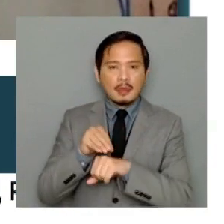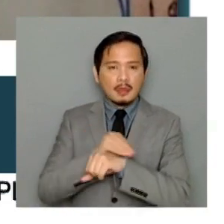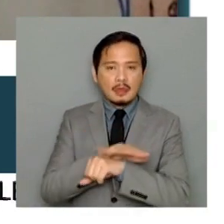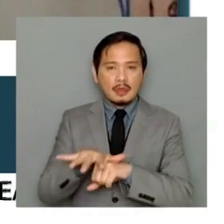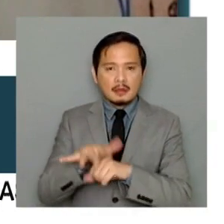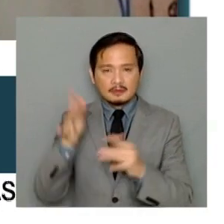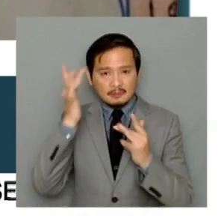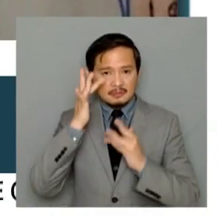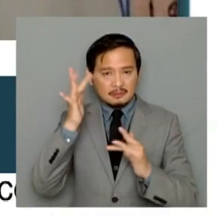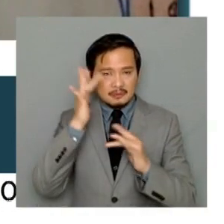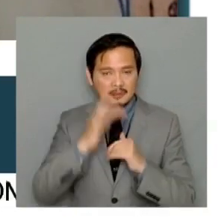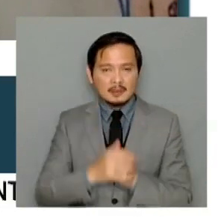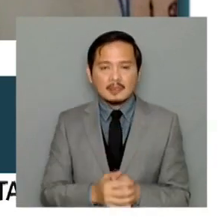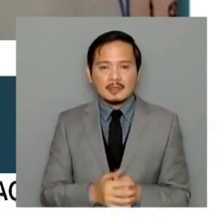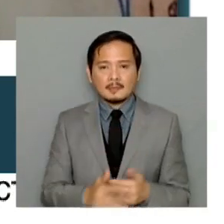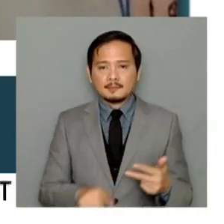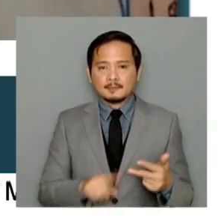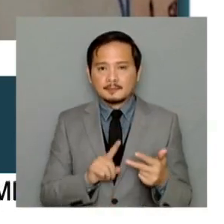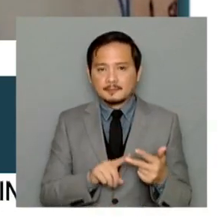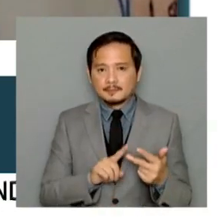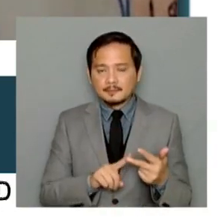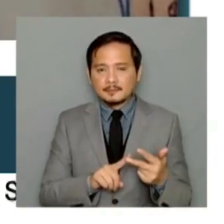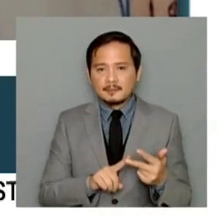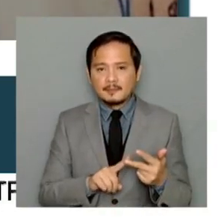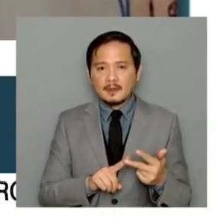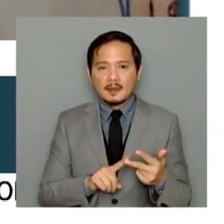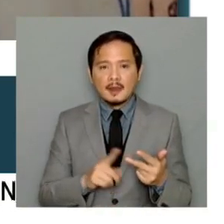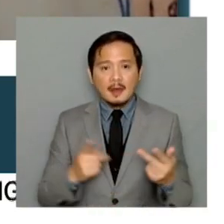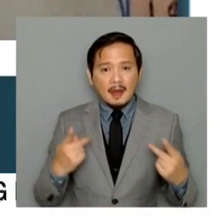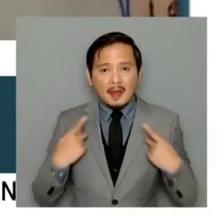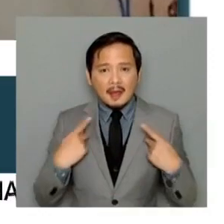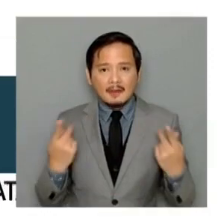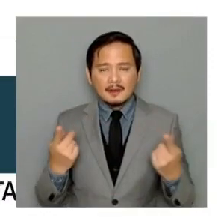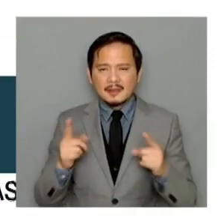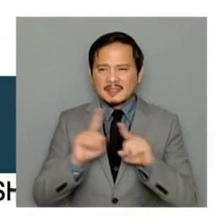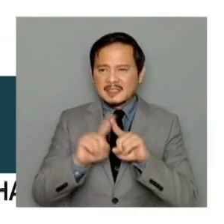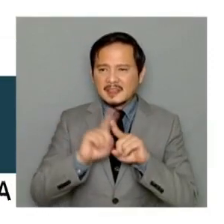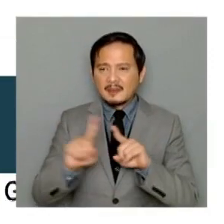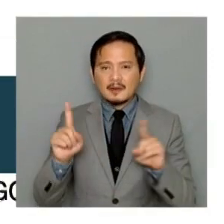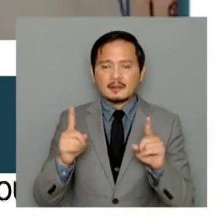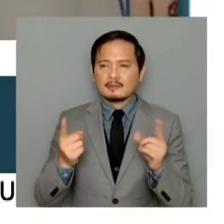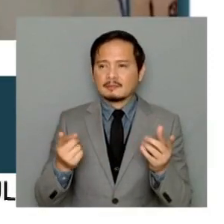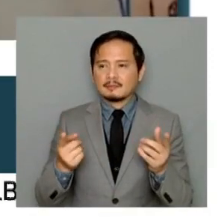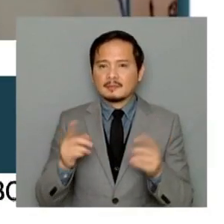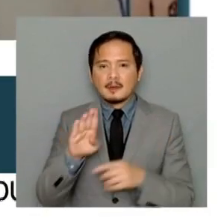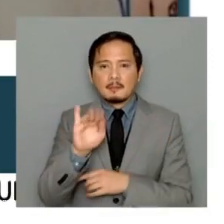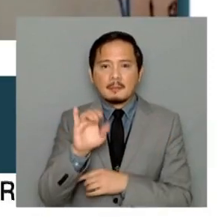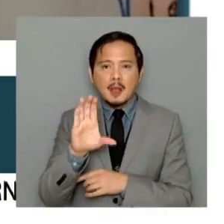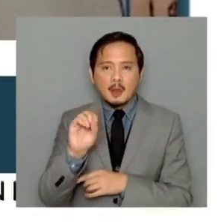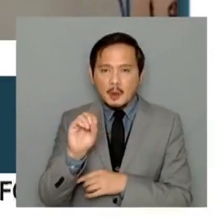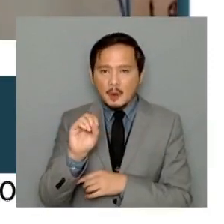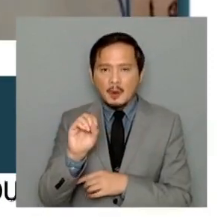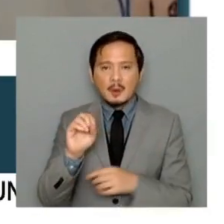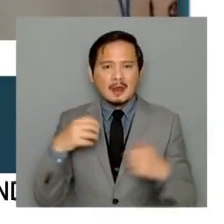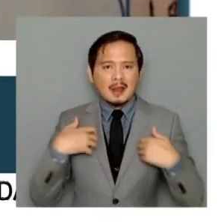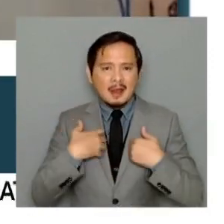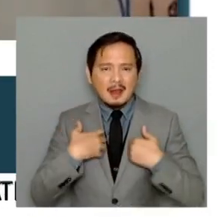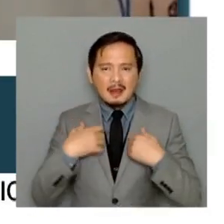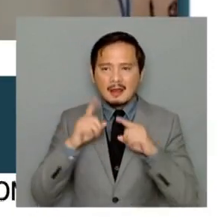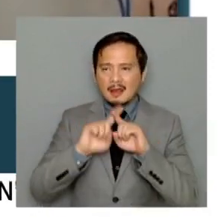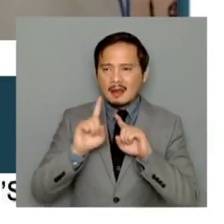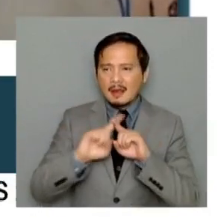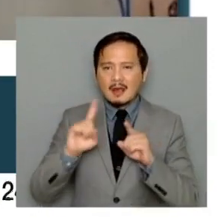approaching the sixth mass extinction event of biodiversity loss. So there are multiple crises where the